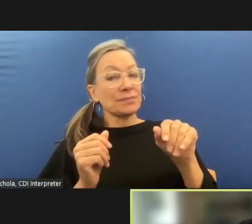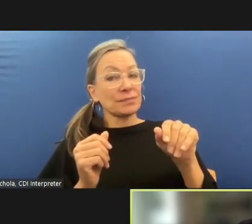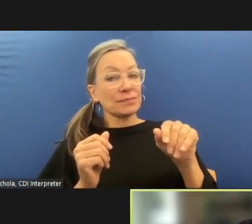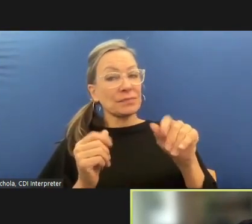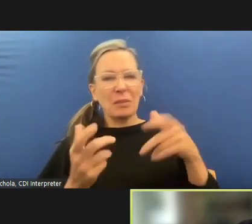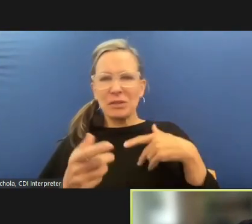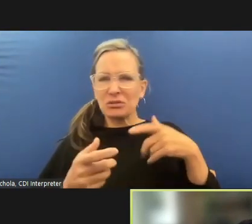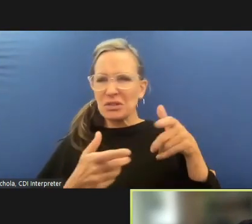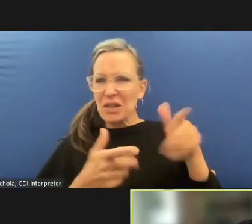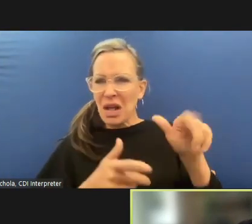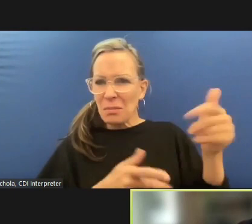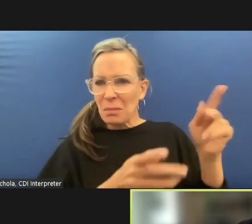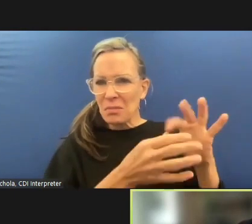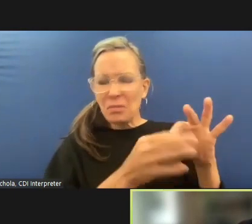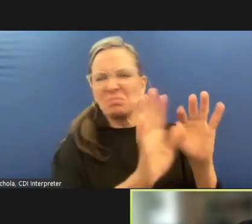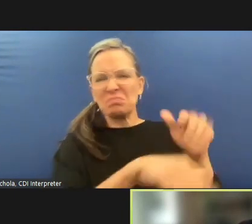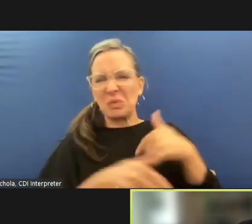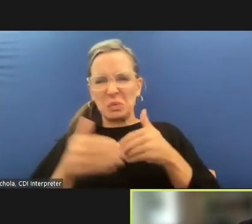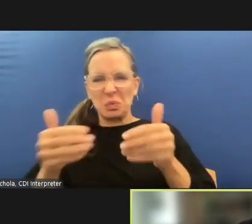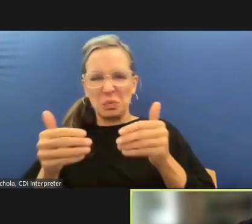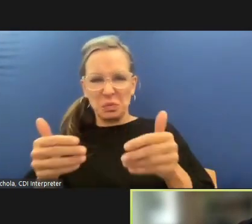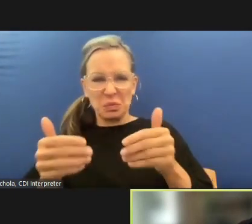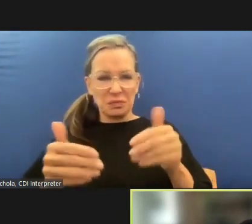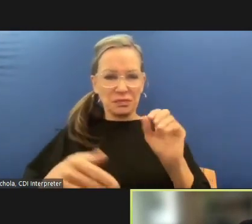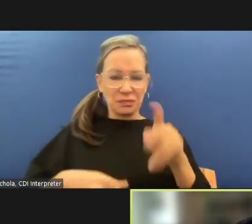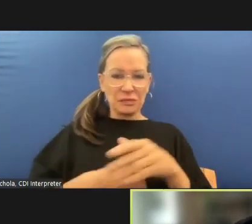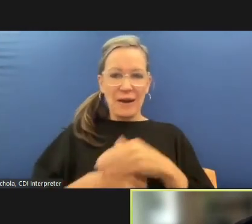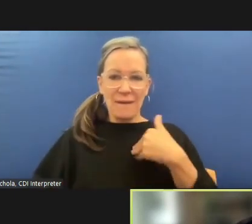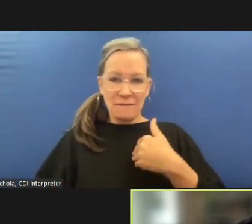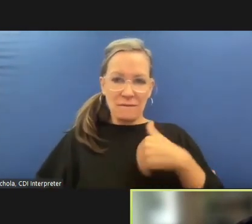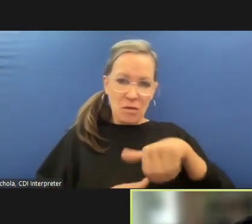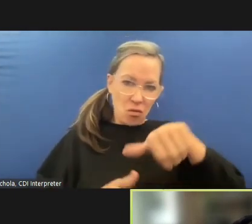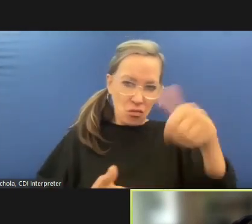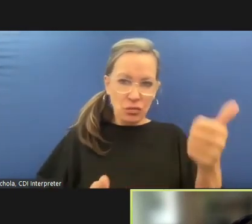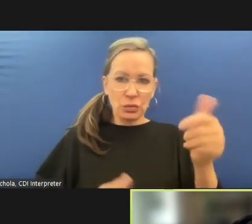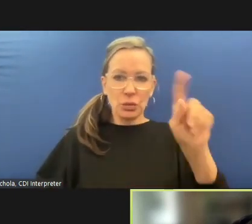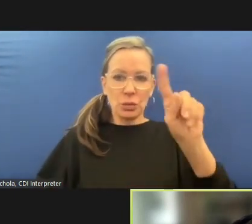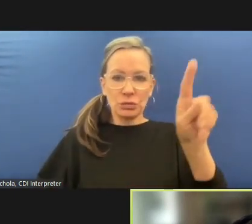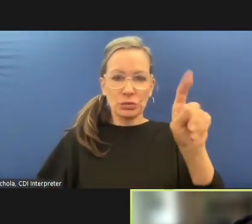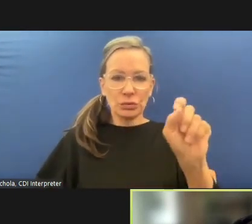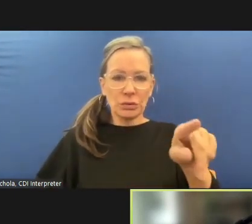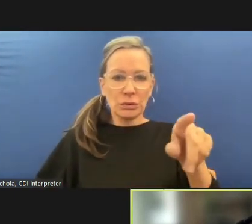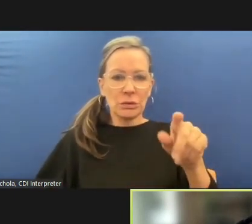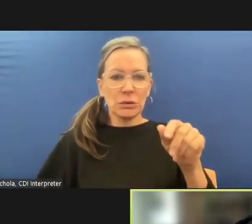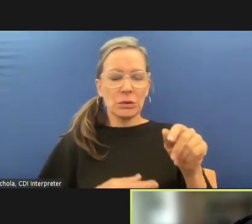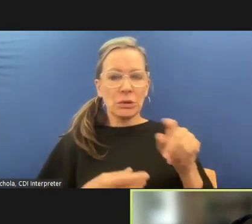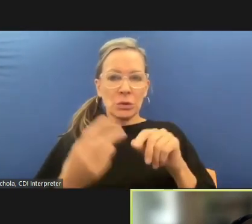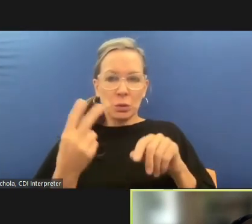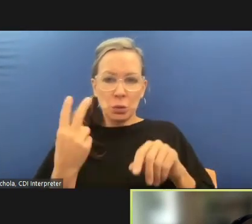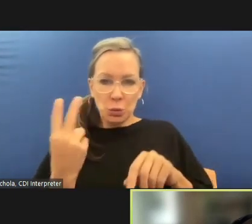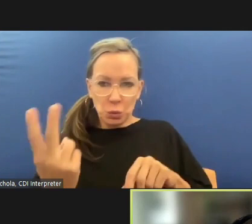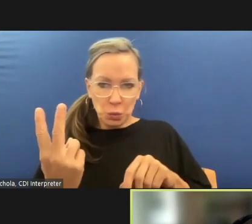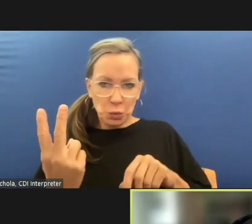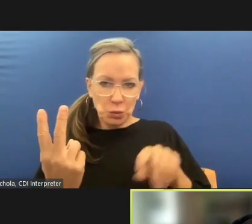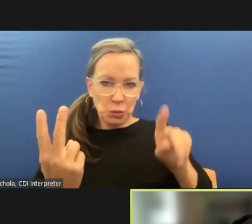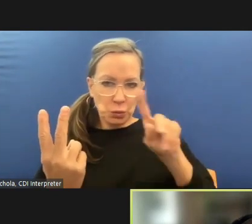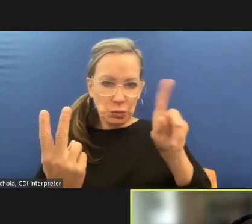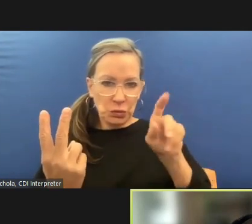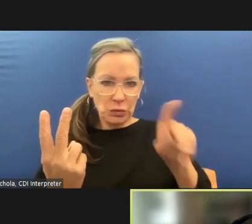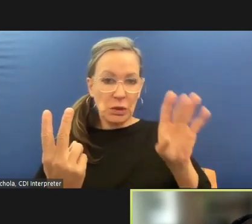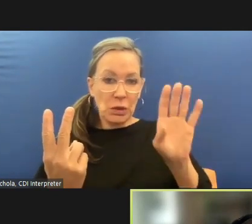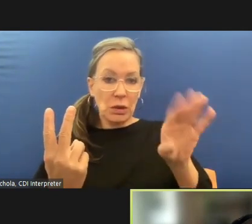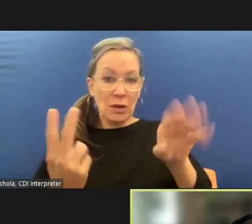one of the questions i have is um or two one is does the oversight board have